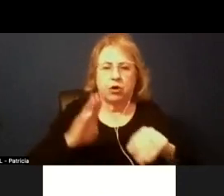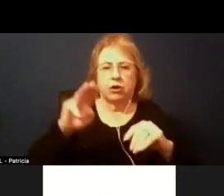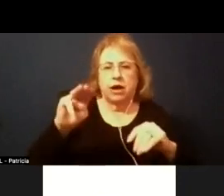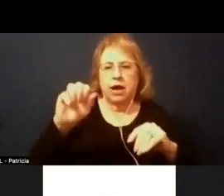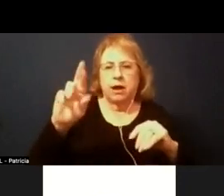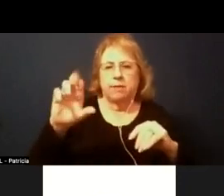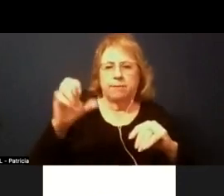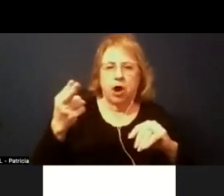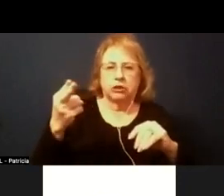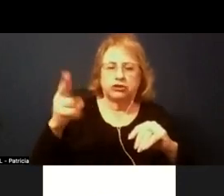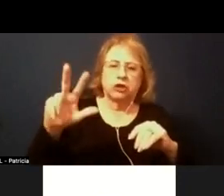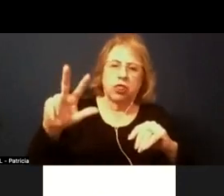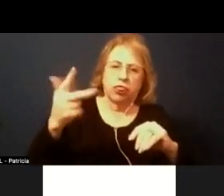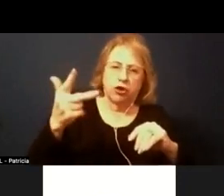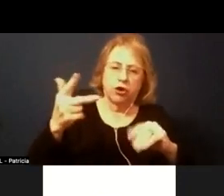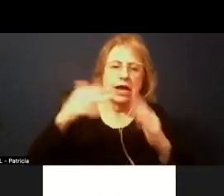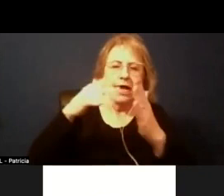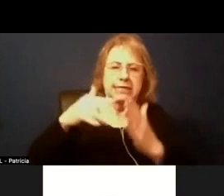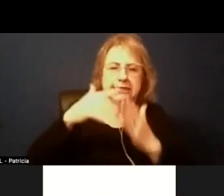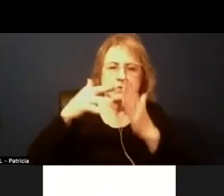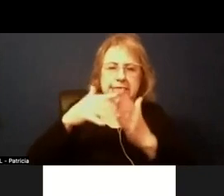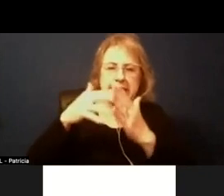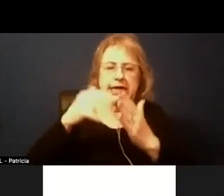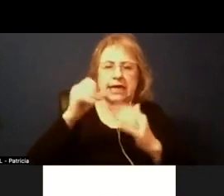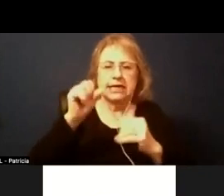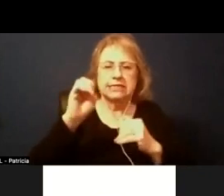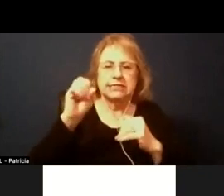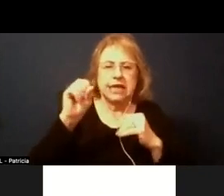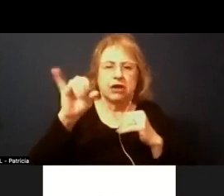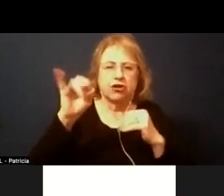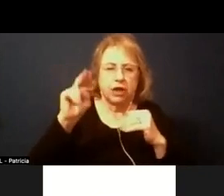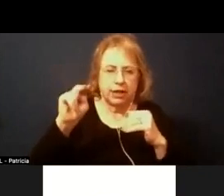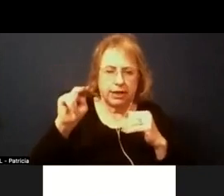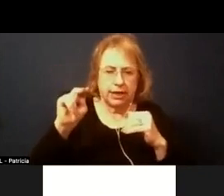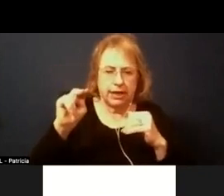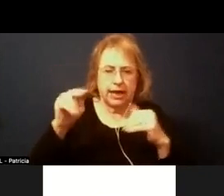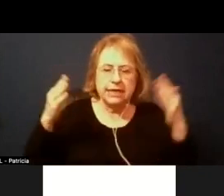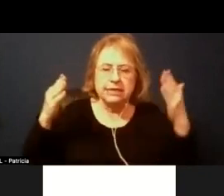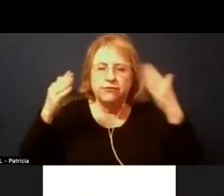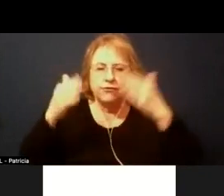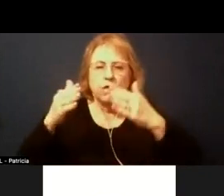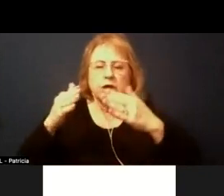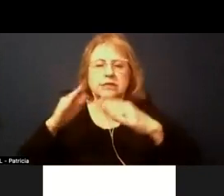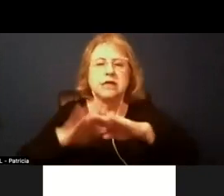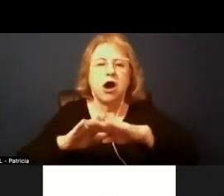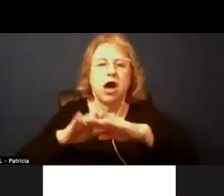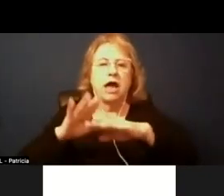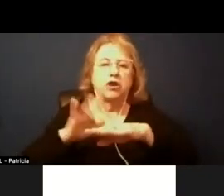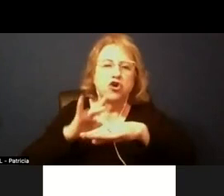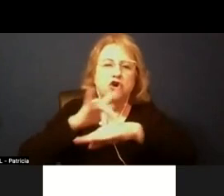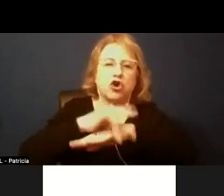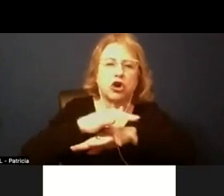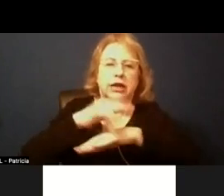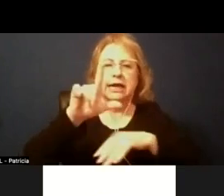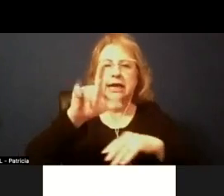a study session that we have pre-identified as a focus on early literacy and we'll go into a